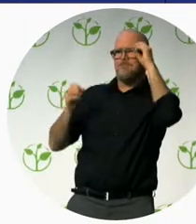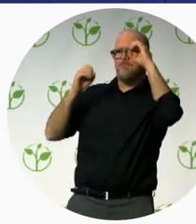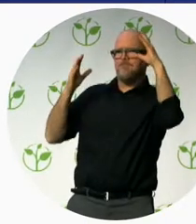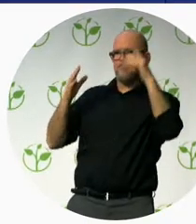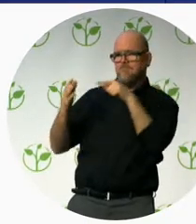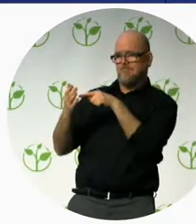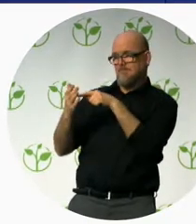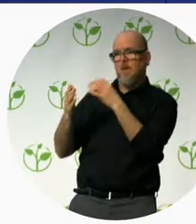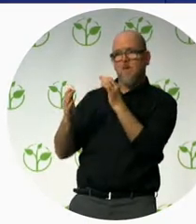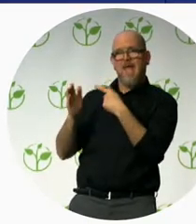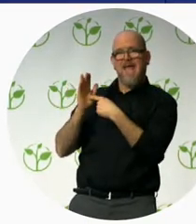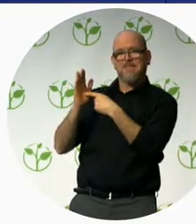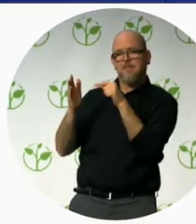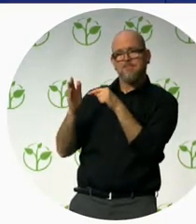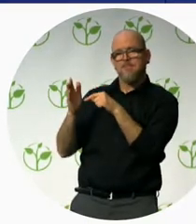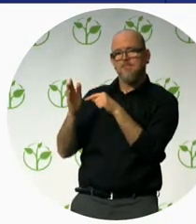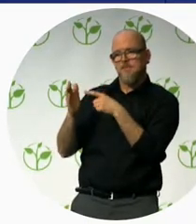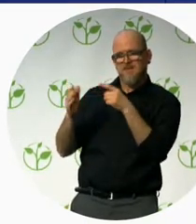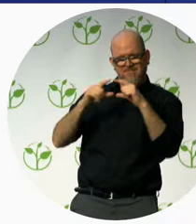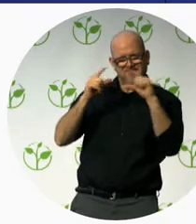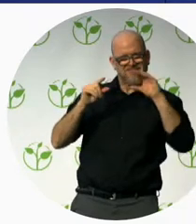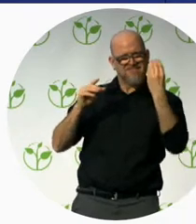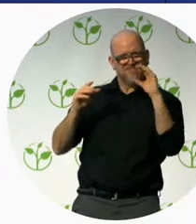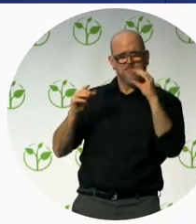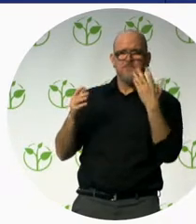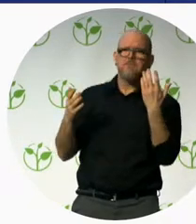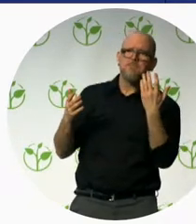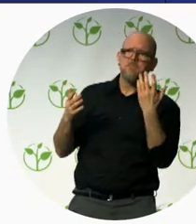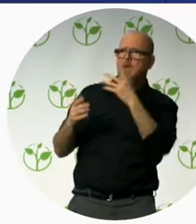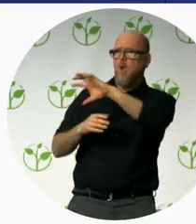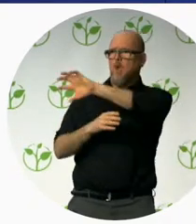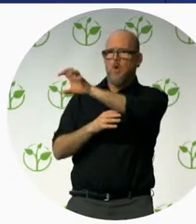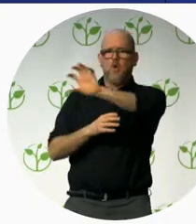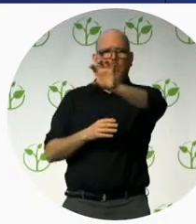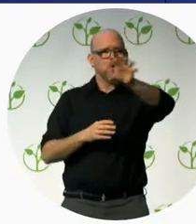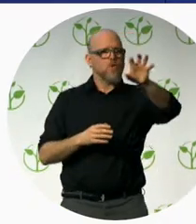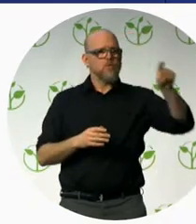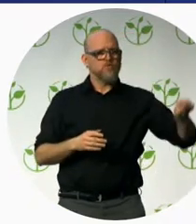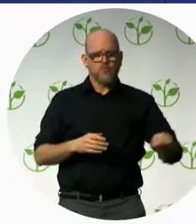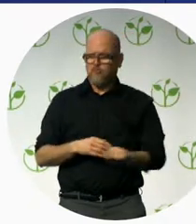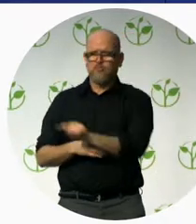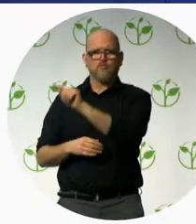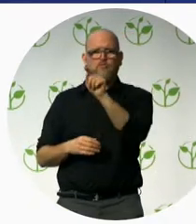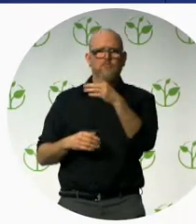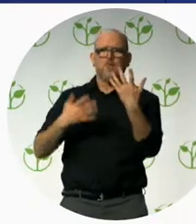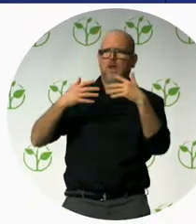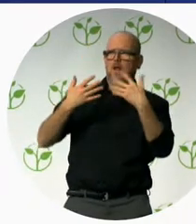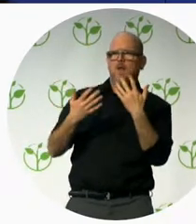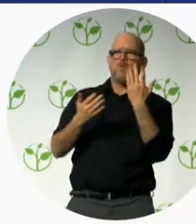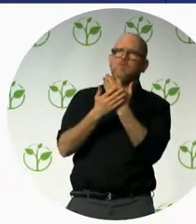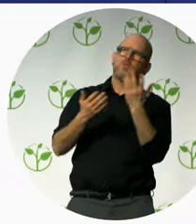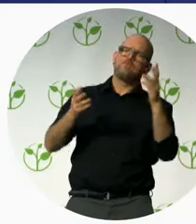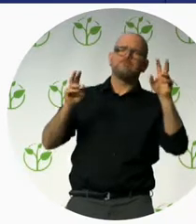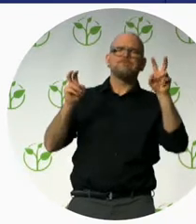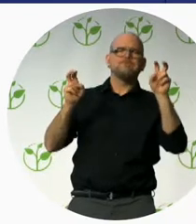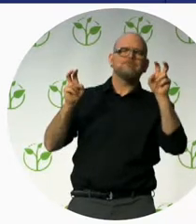Once a region of mines and iron works, Silesia is now home to a trial of post-industrial landmarks. I believe